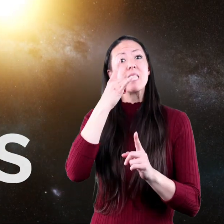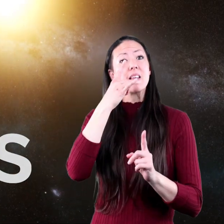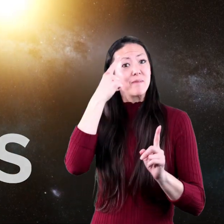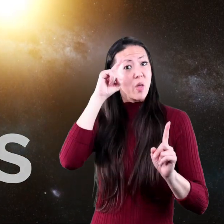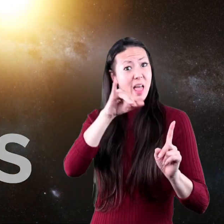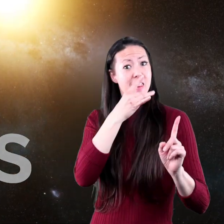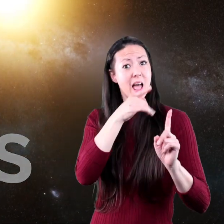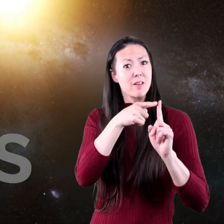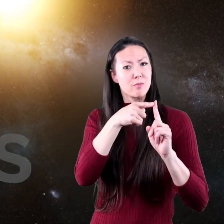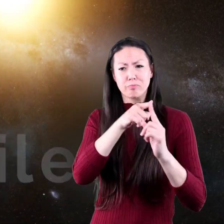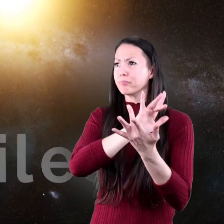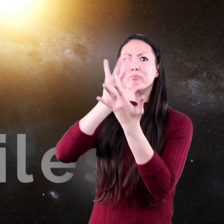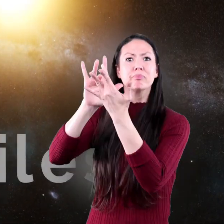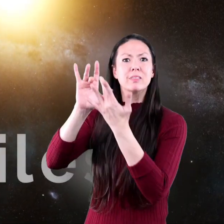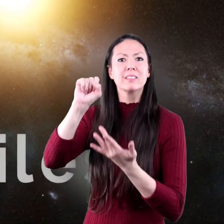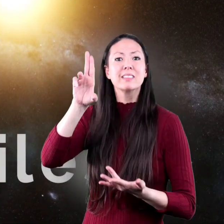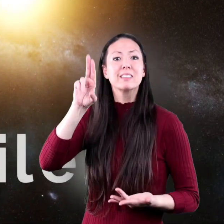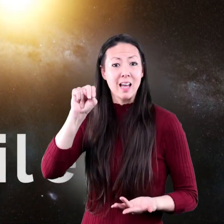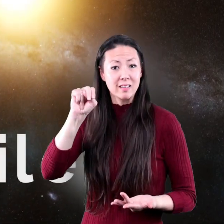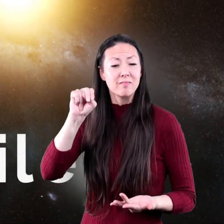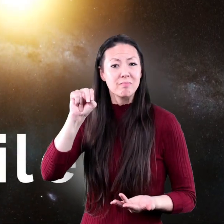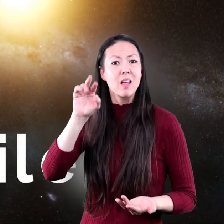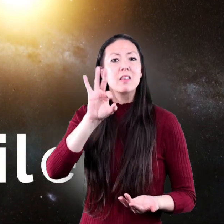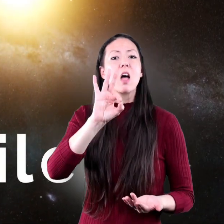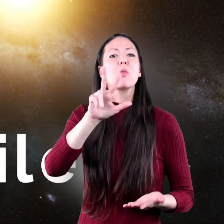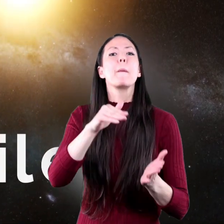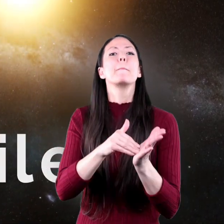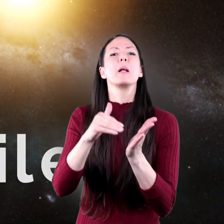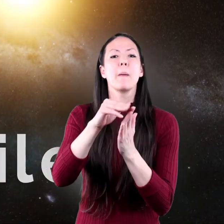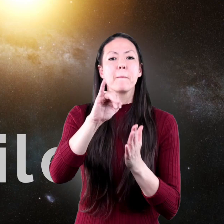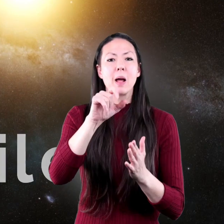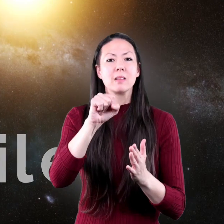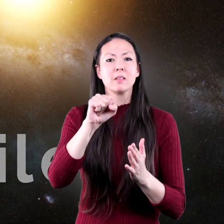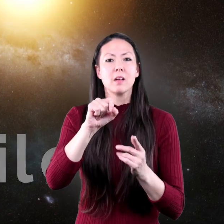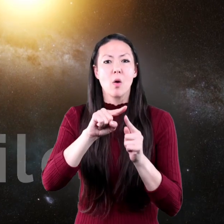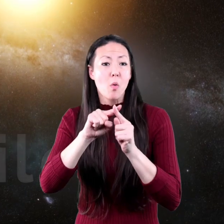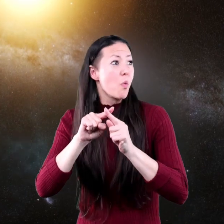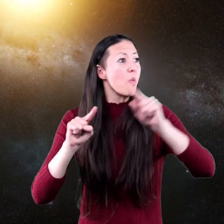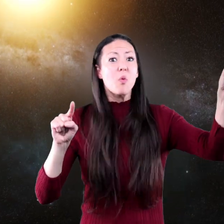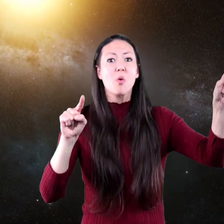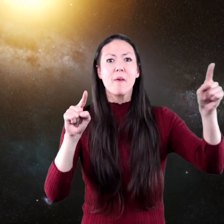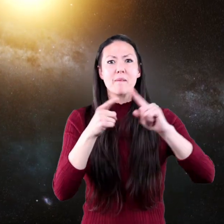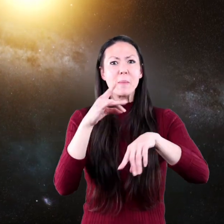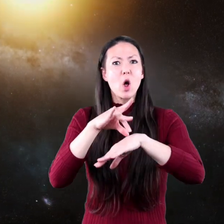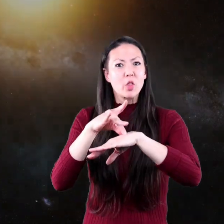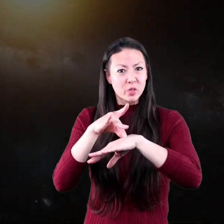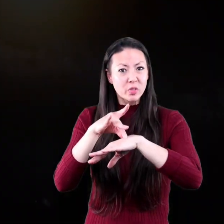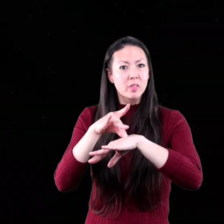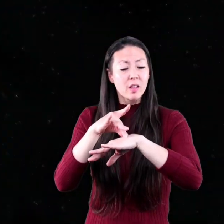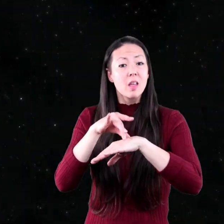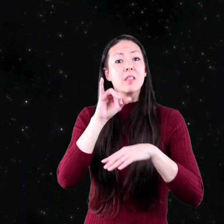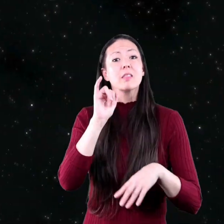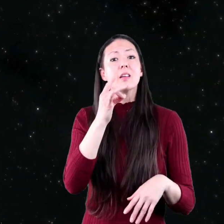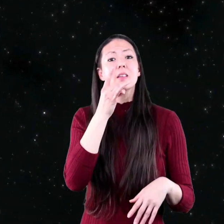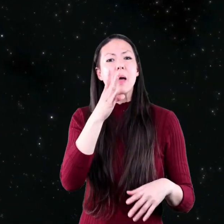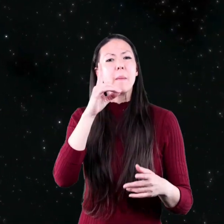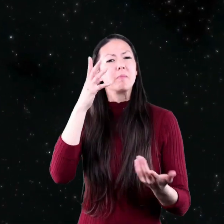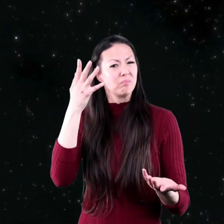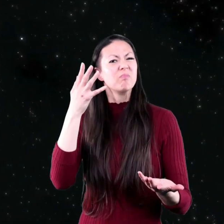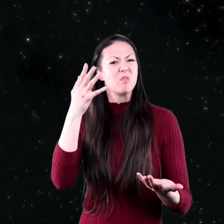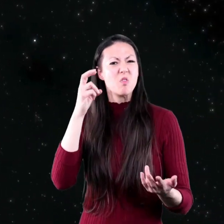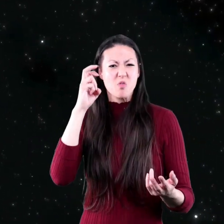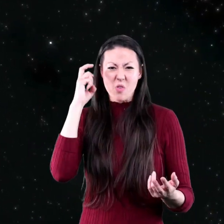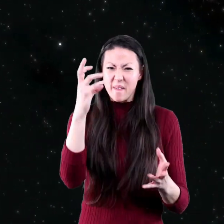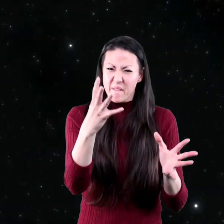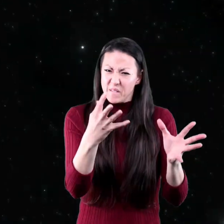light from the sun, 93 million miles away, to reach the Earth. Light is believed to travel